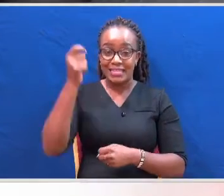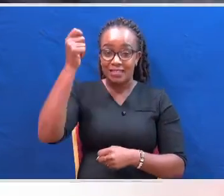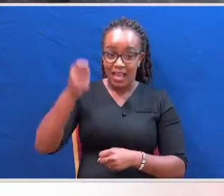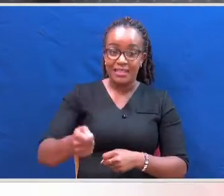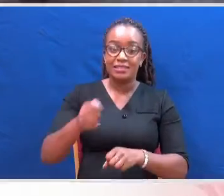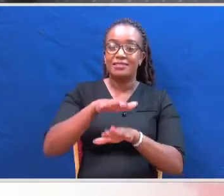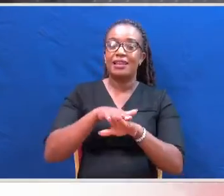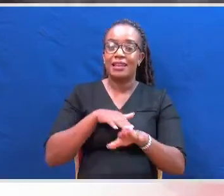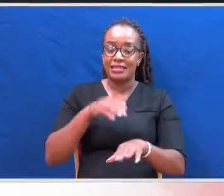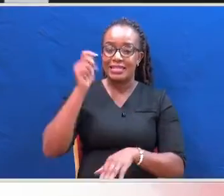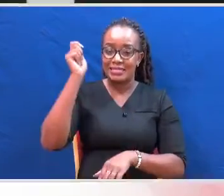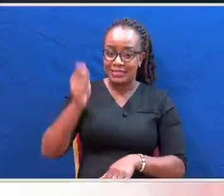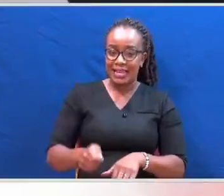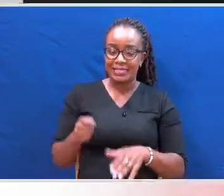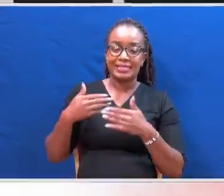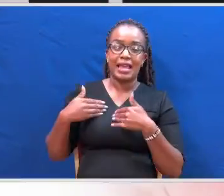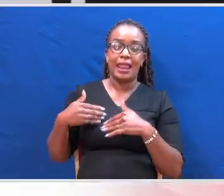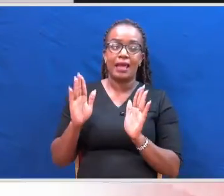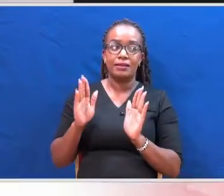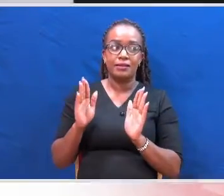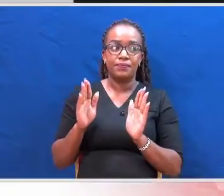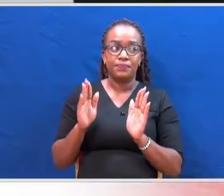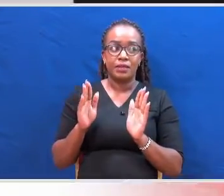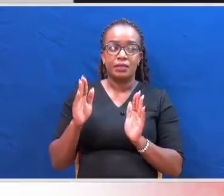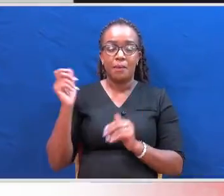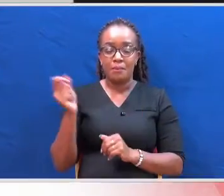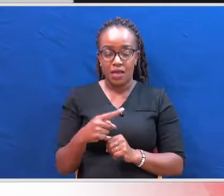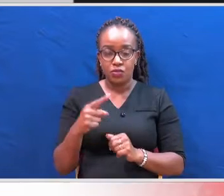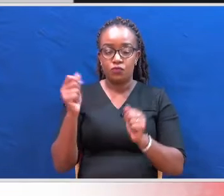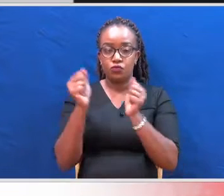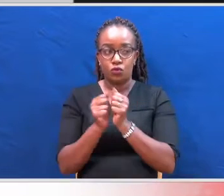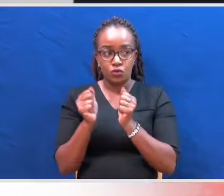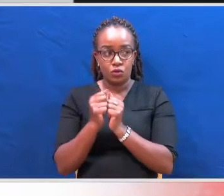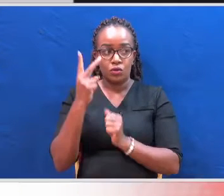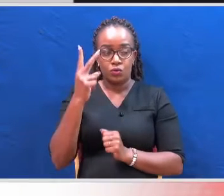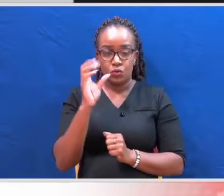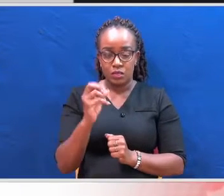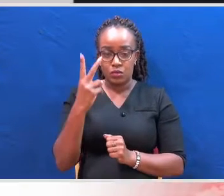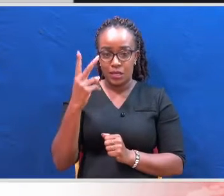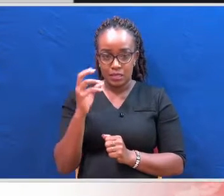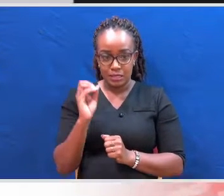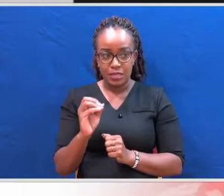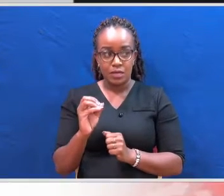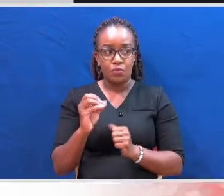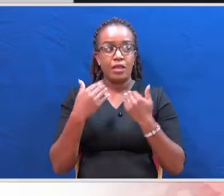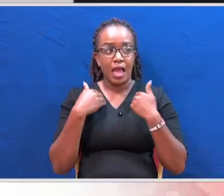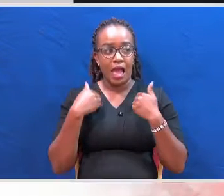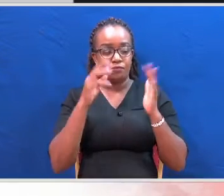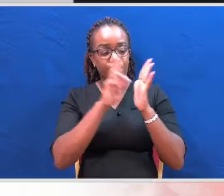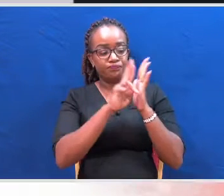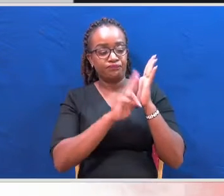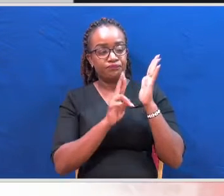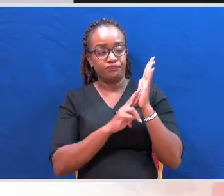denied. As of 30 June 2020, the most pending court cases were recorded in the magistrate's court with